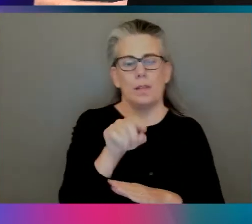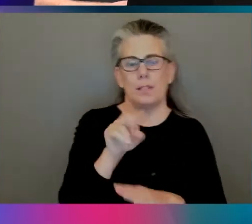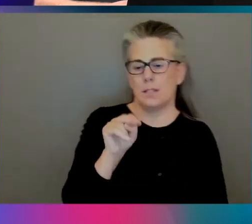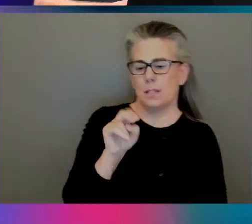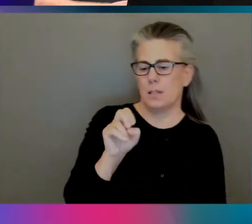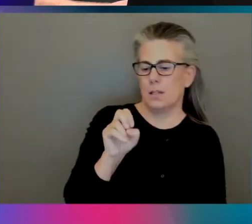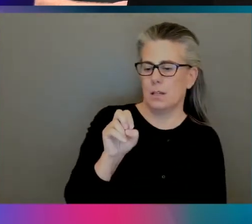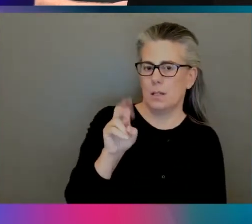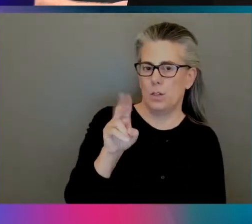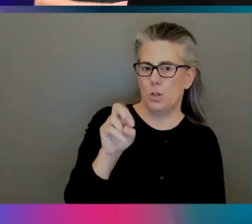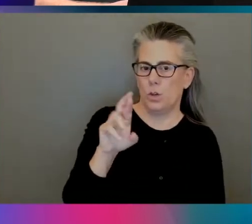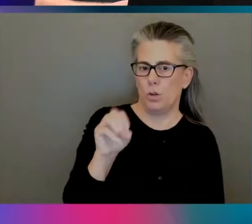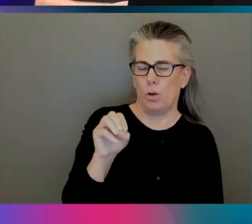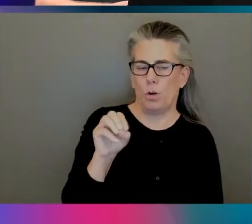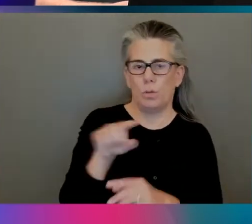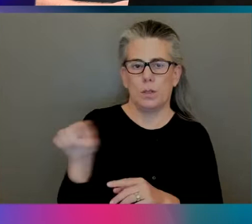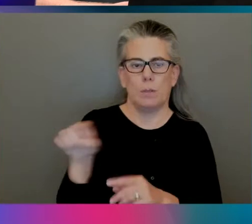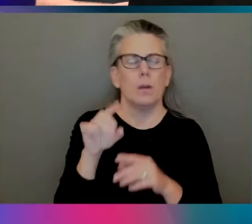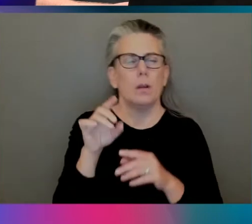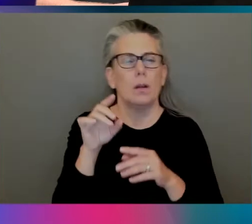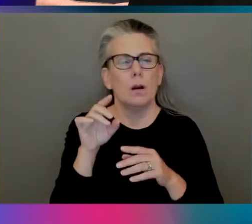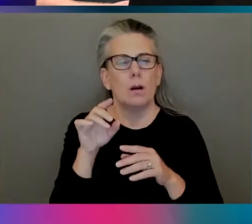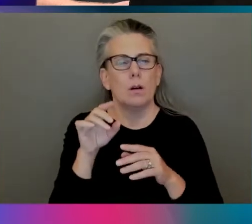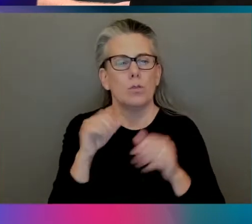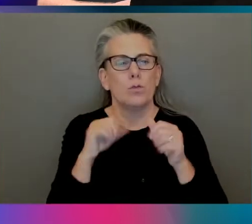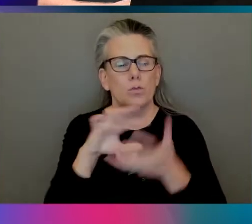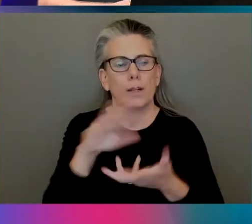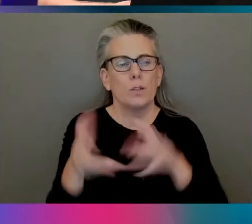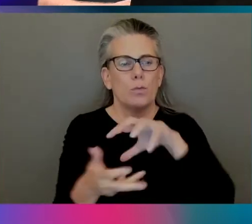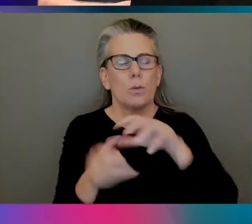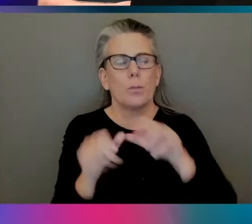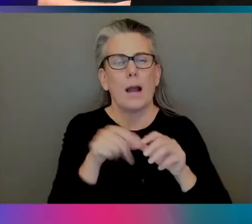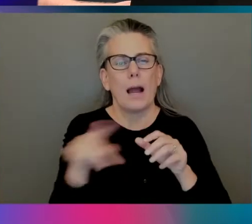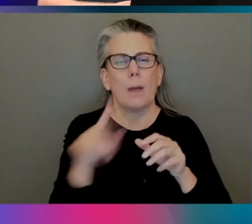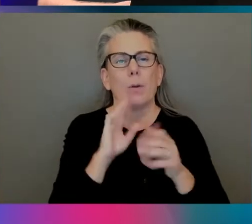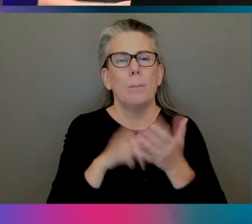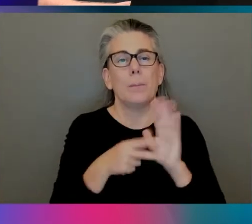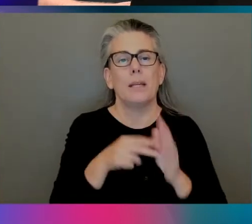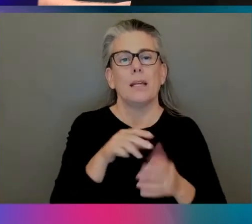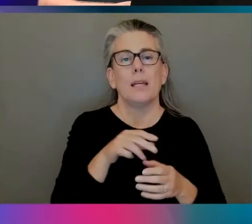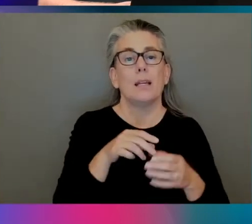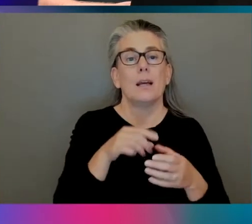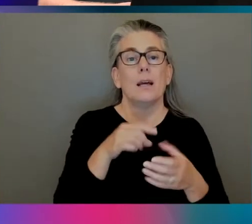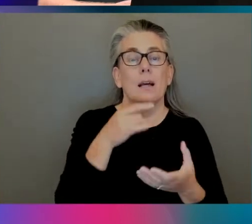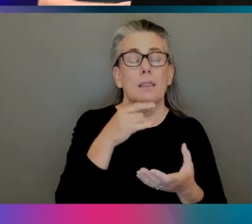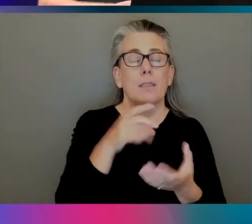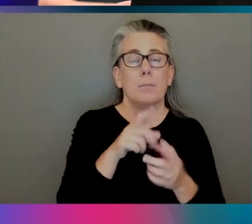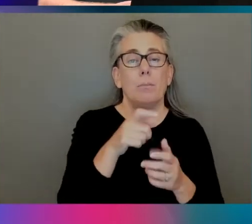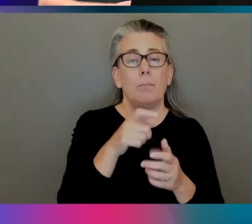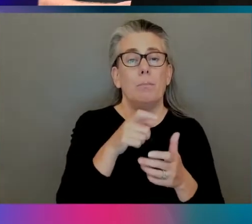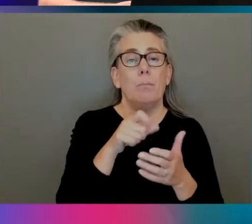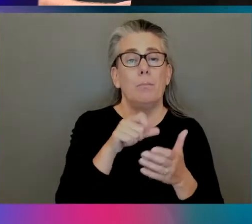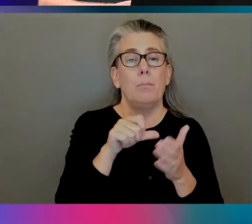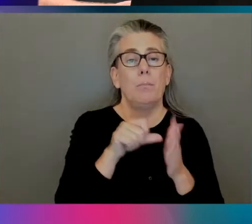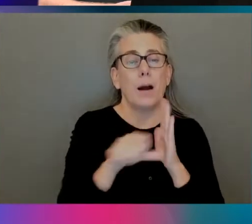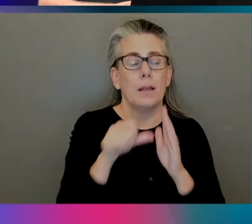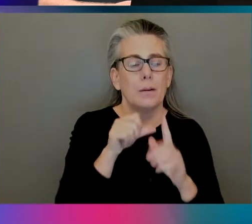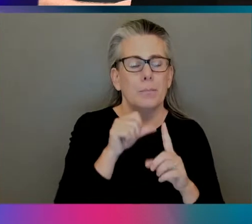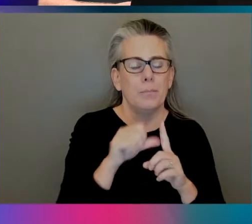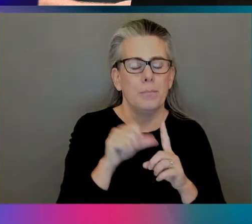saying, we're going to take the pineapple and the fire, and we're going to redo the pineapple in the style of the fire. They become one. Yeah. Look at this.